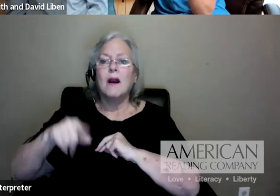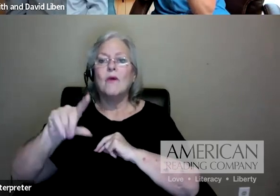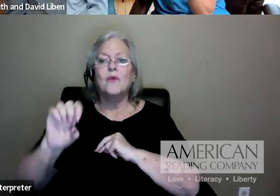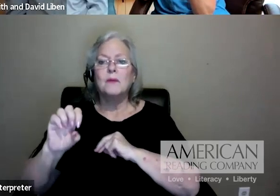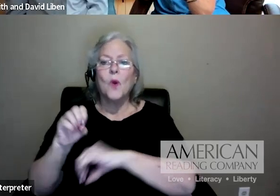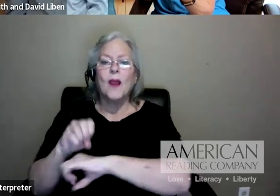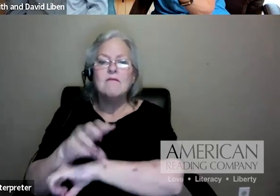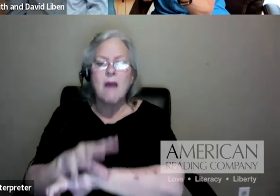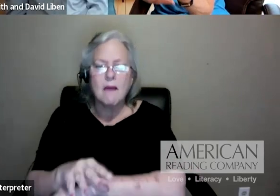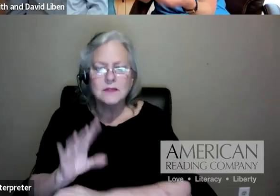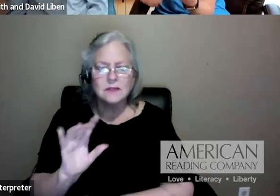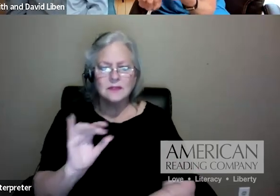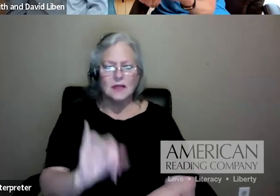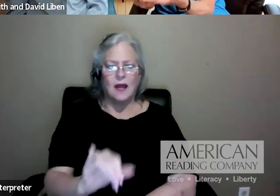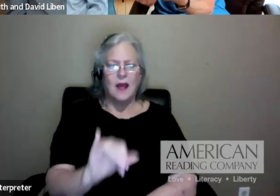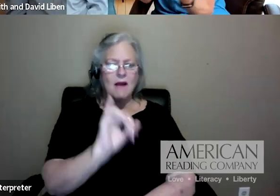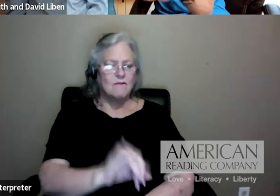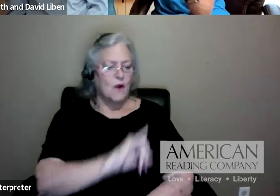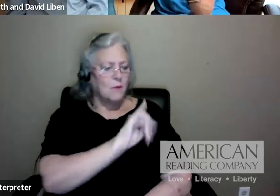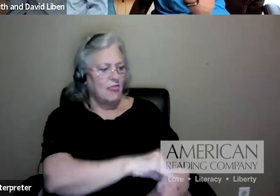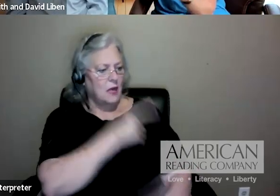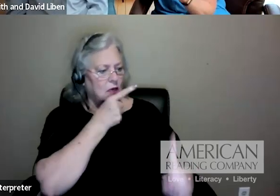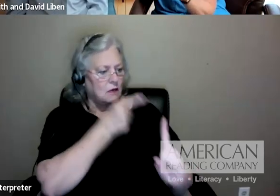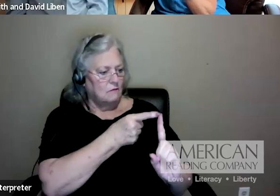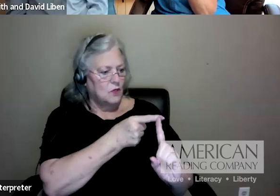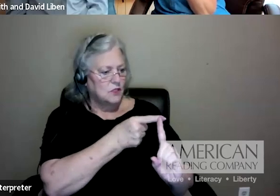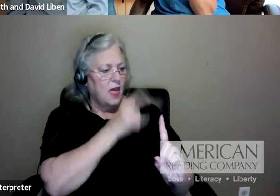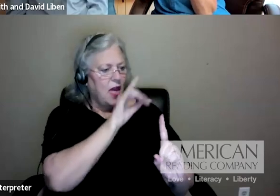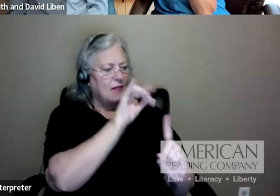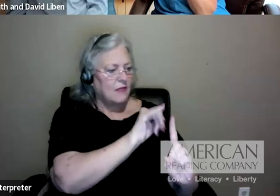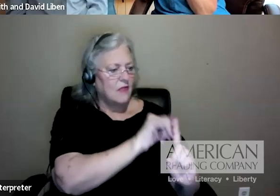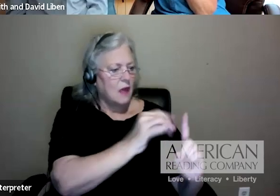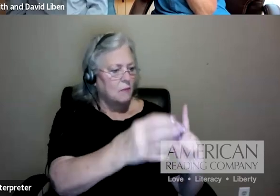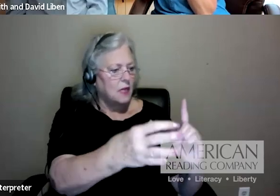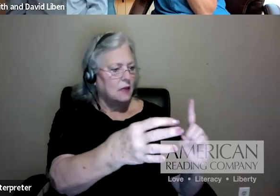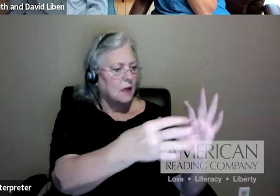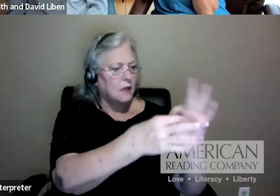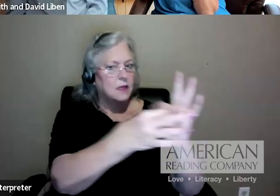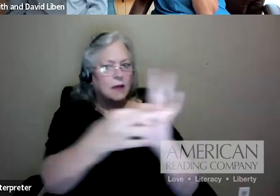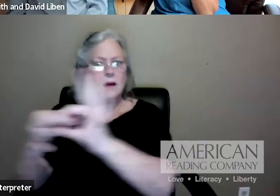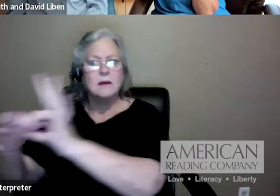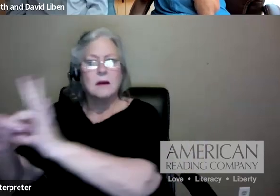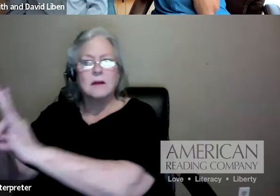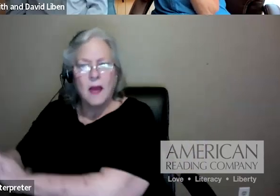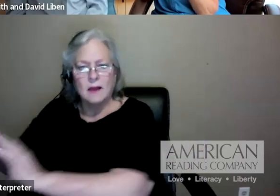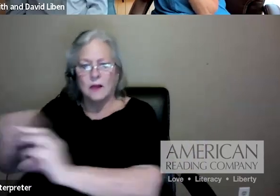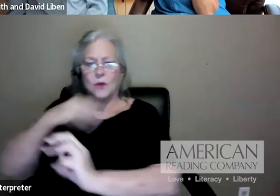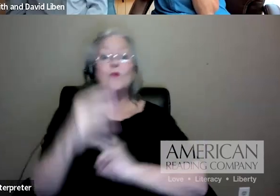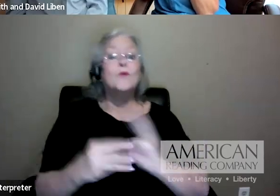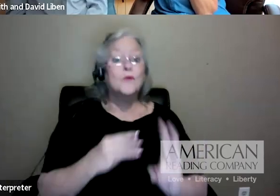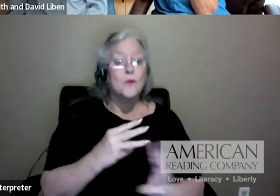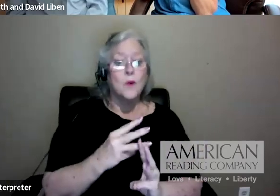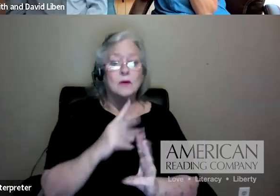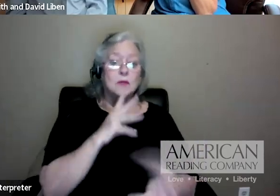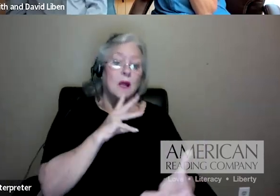coherently connected to things, you will really, you know, the world, this interesting place we all